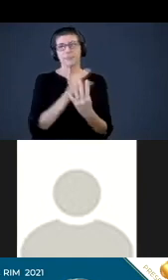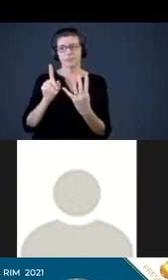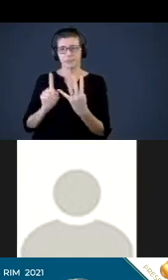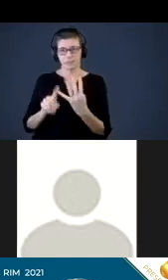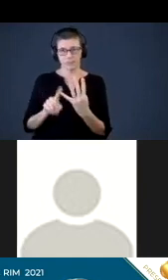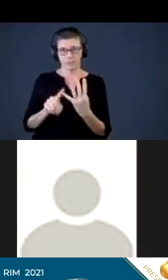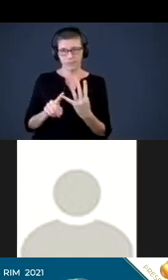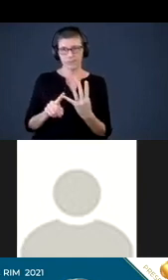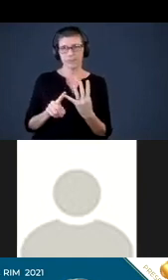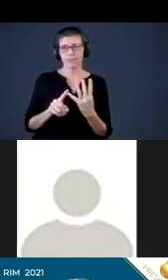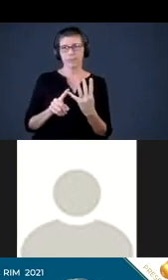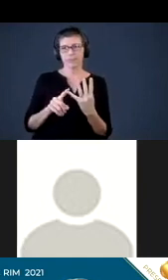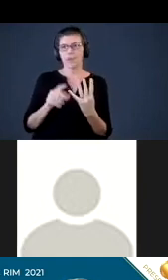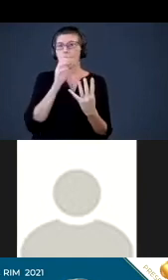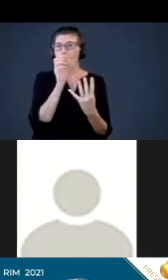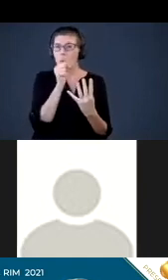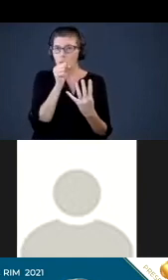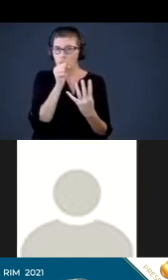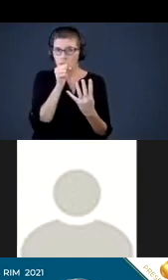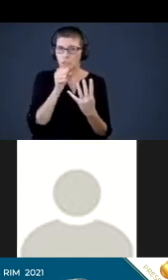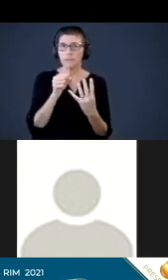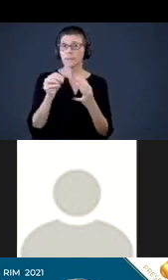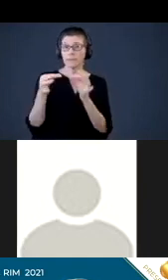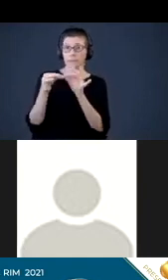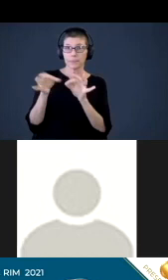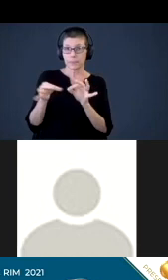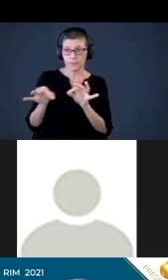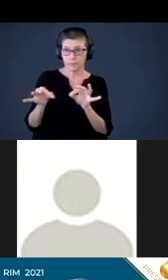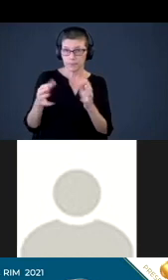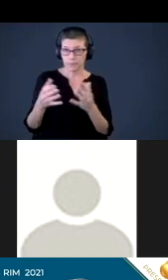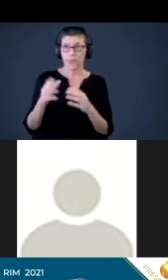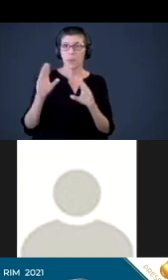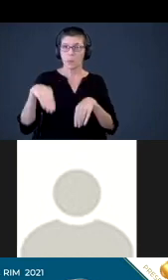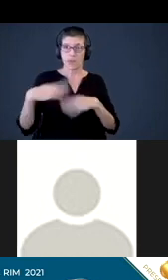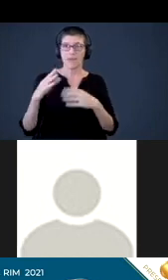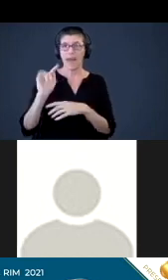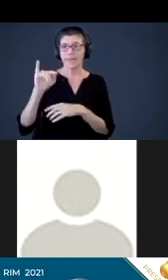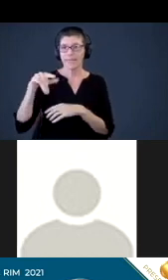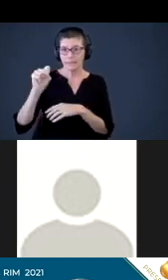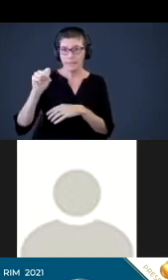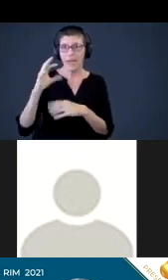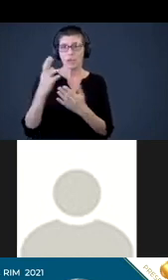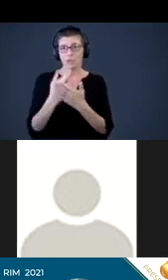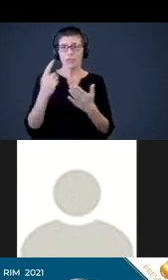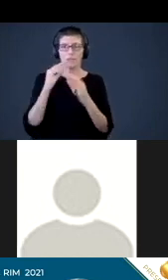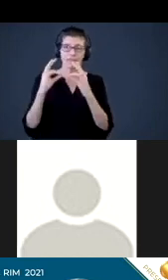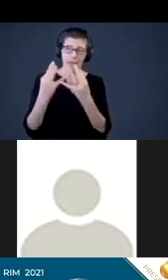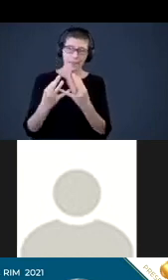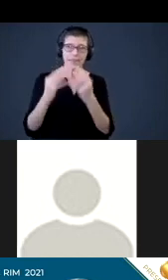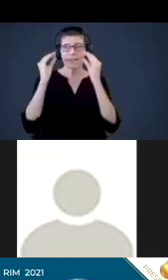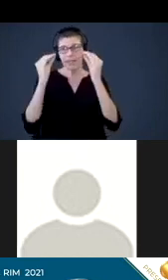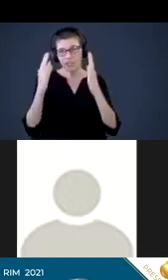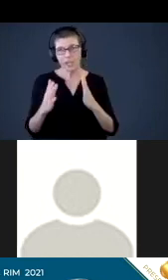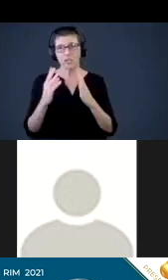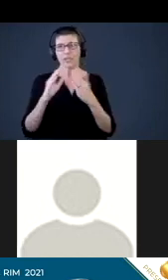next to that is outlined in orange, and the words at the center of the circle are provide tips and resources for families, educators,